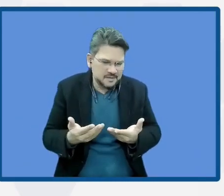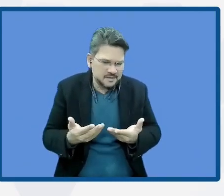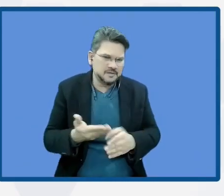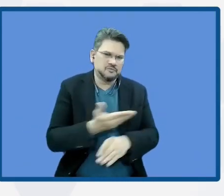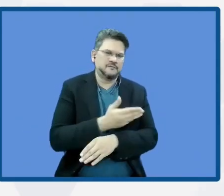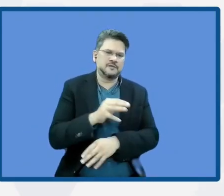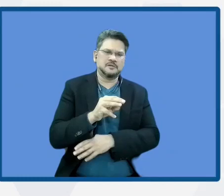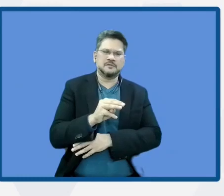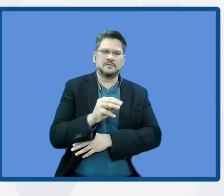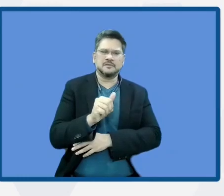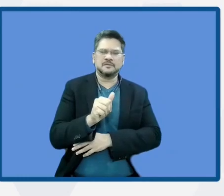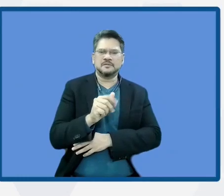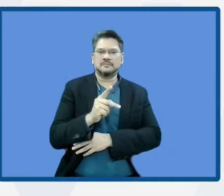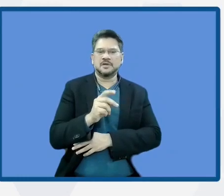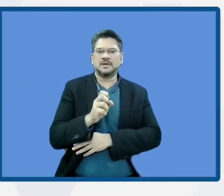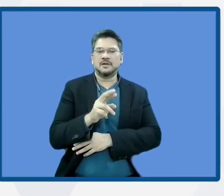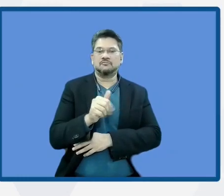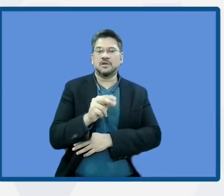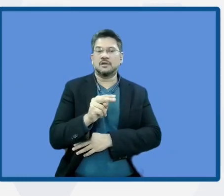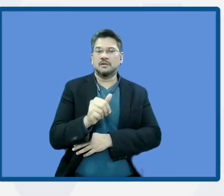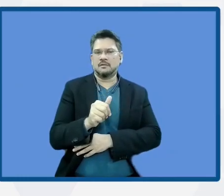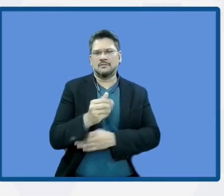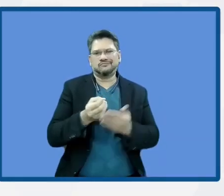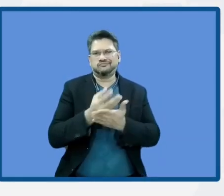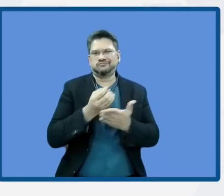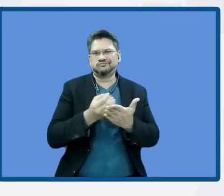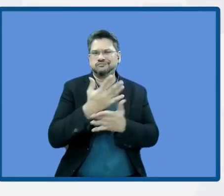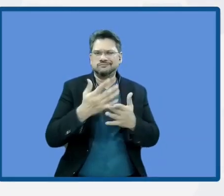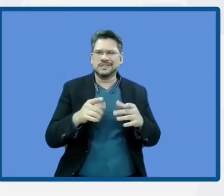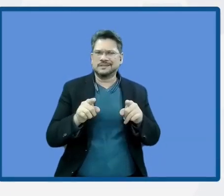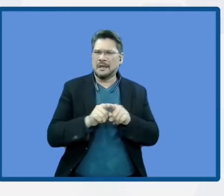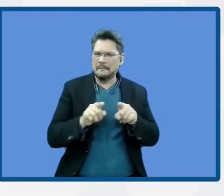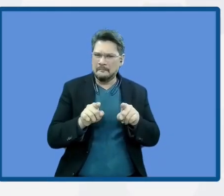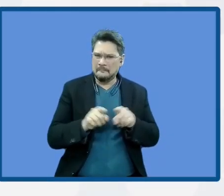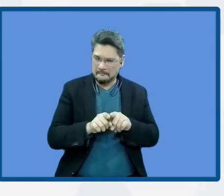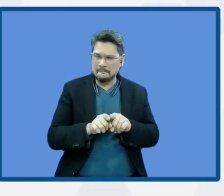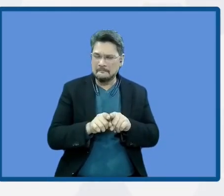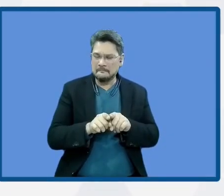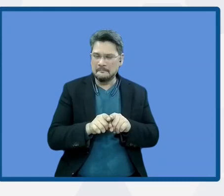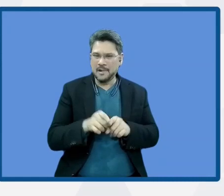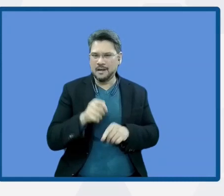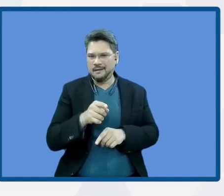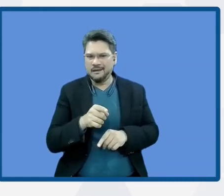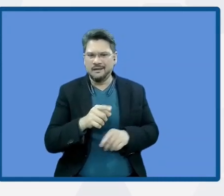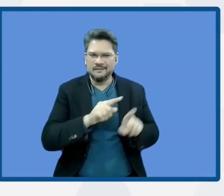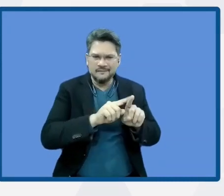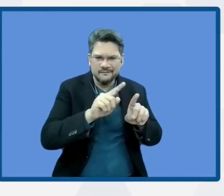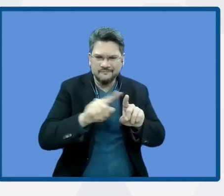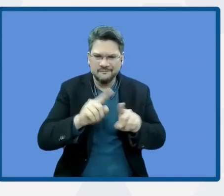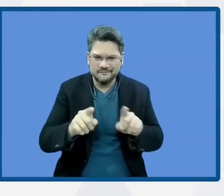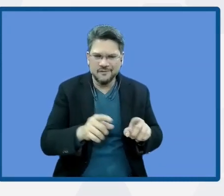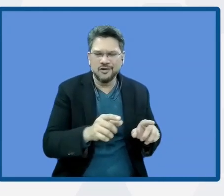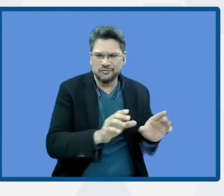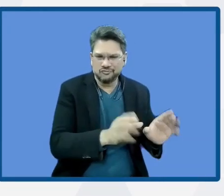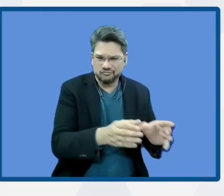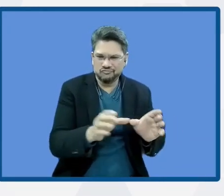tuck in all these sectors that many of the countries